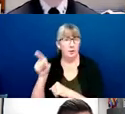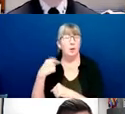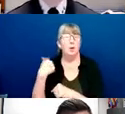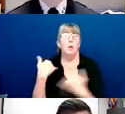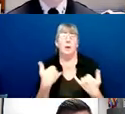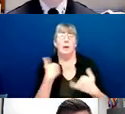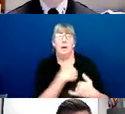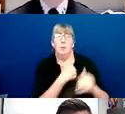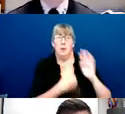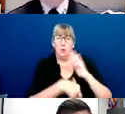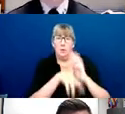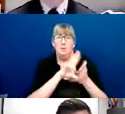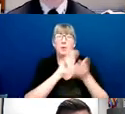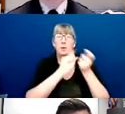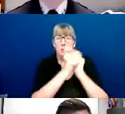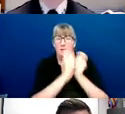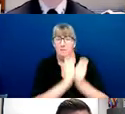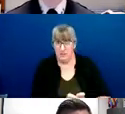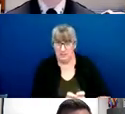revising them now.